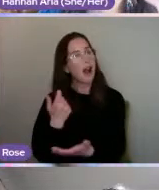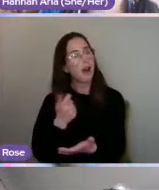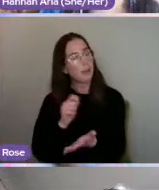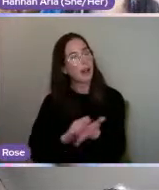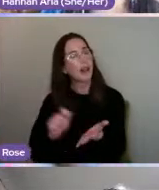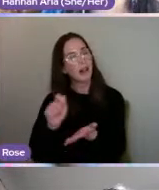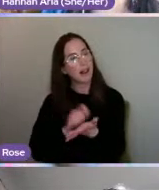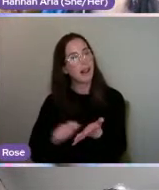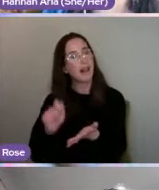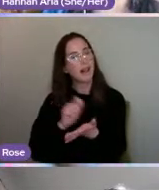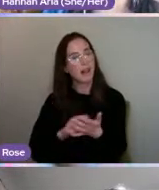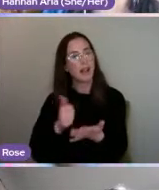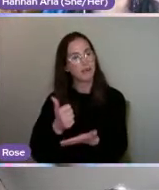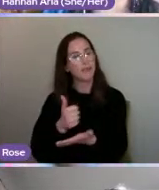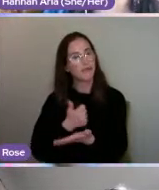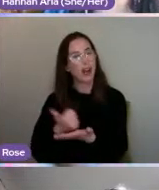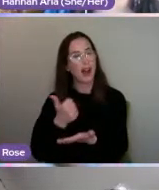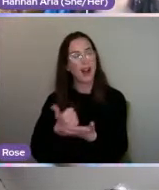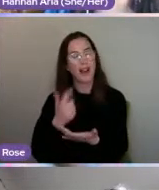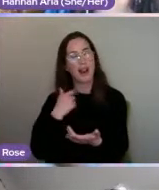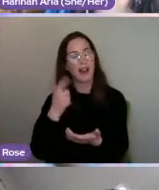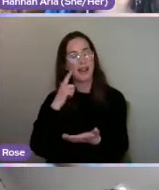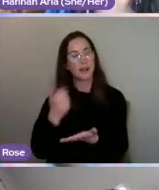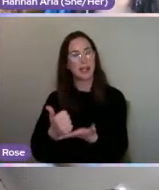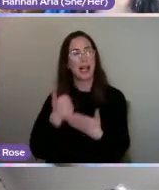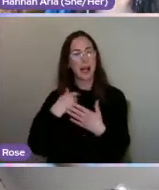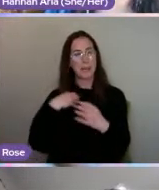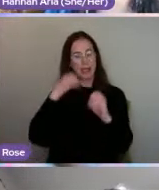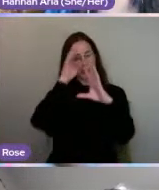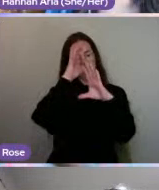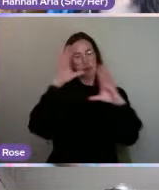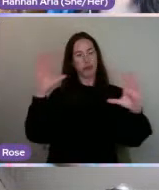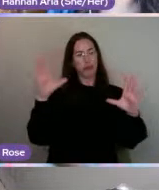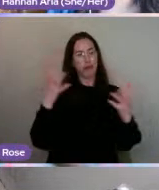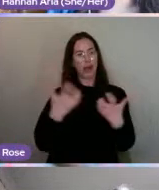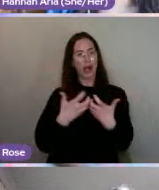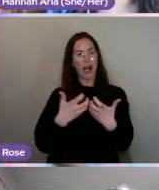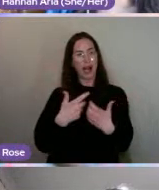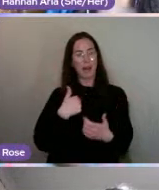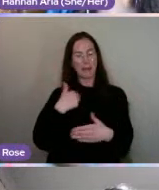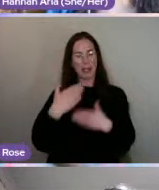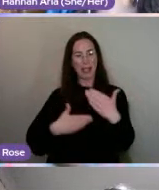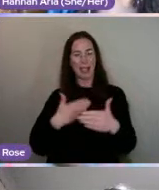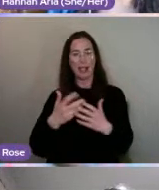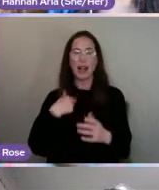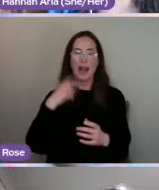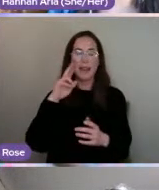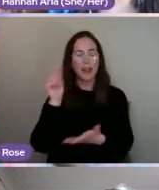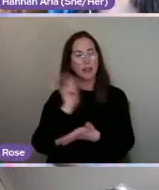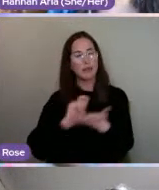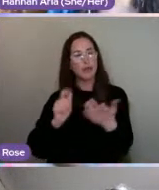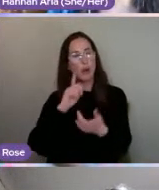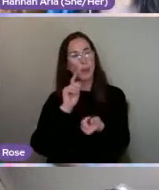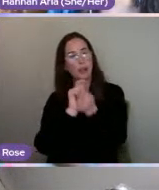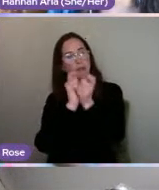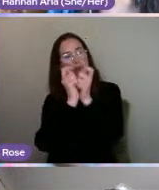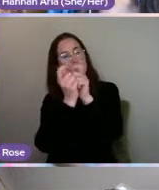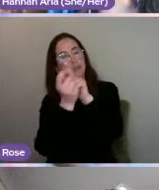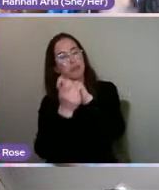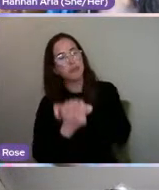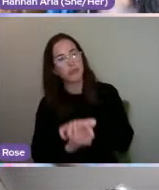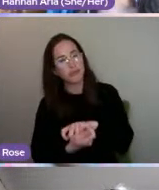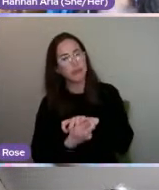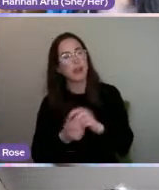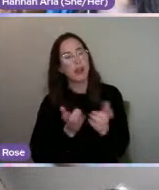it's going to help me see how I am. It's going to change over time, think. That's a great